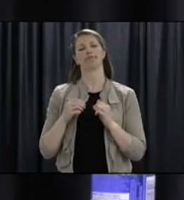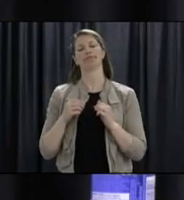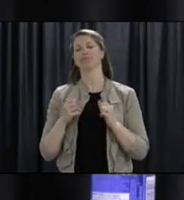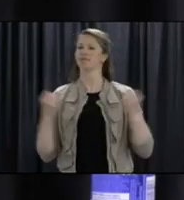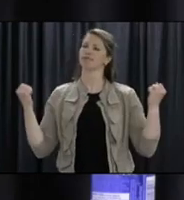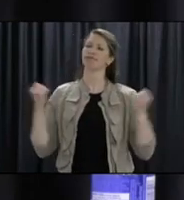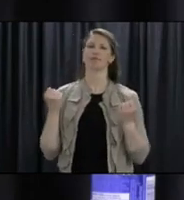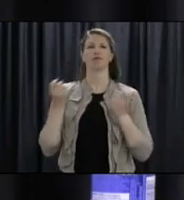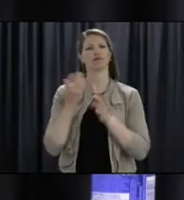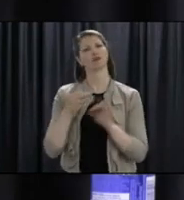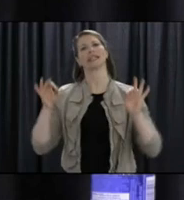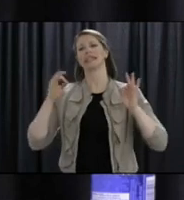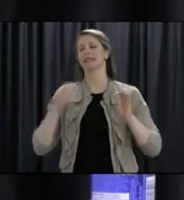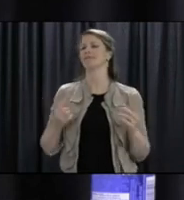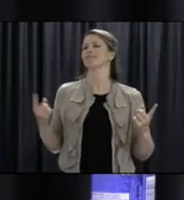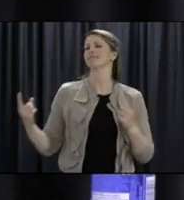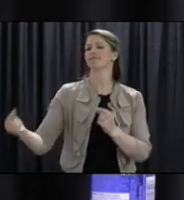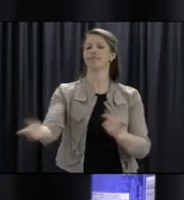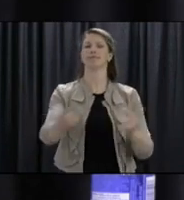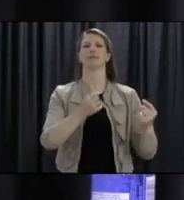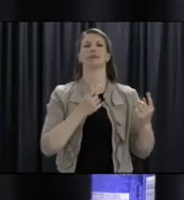we'll have to see how that goes.